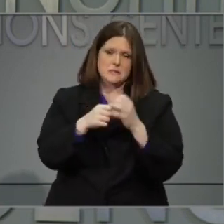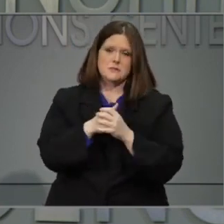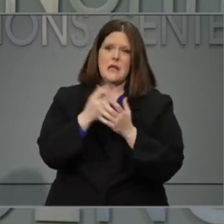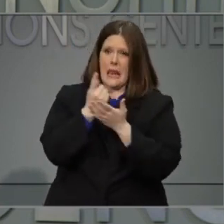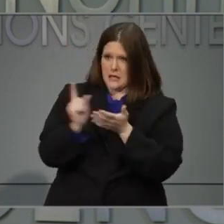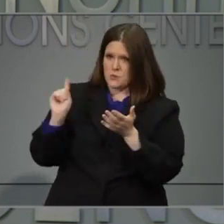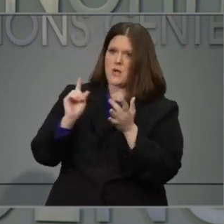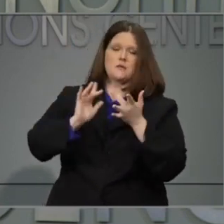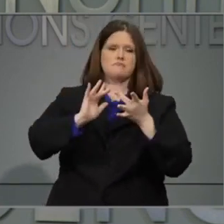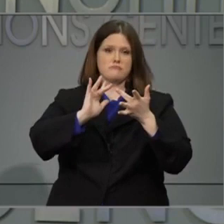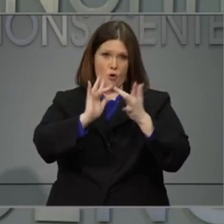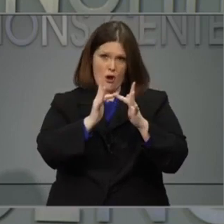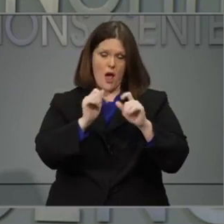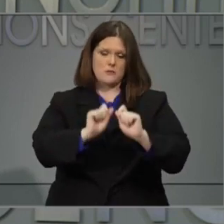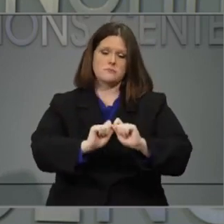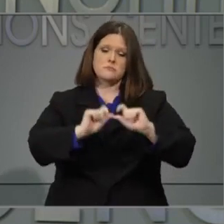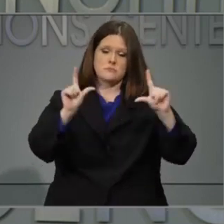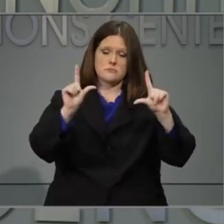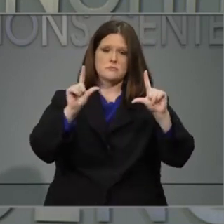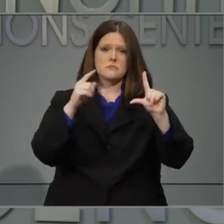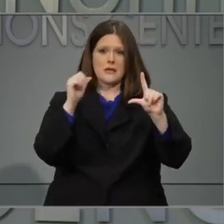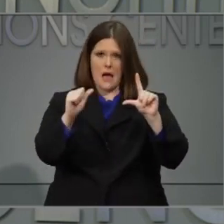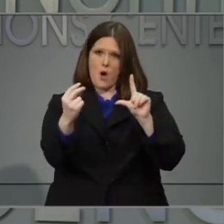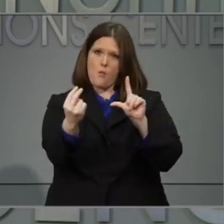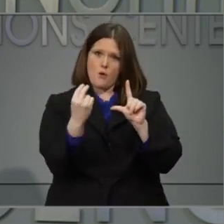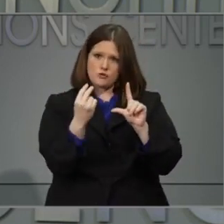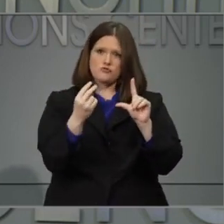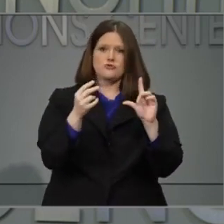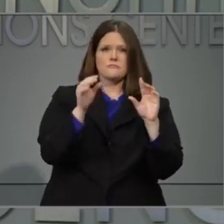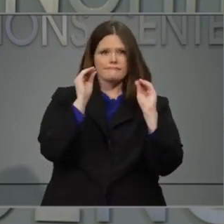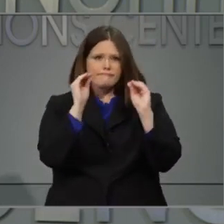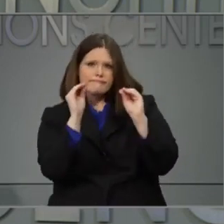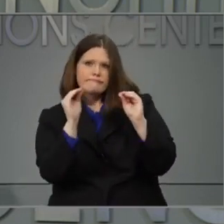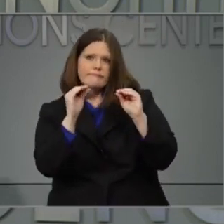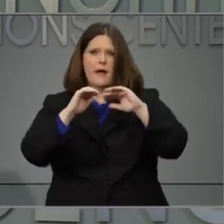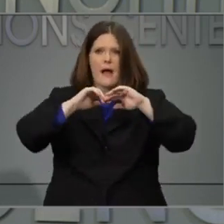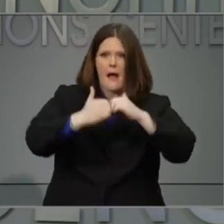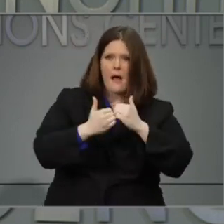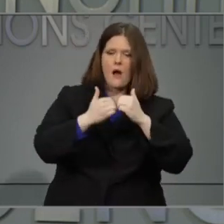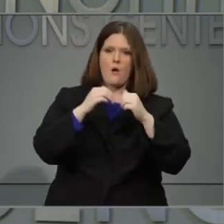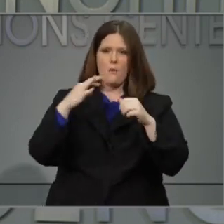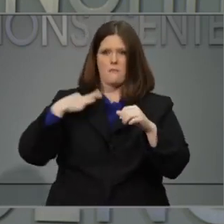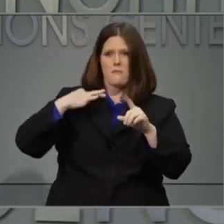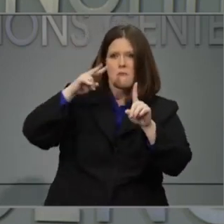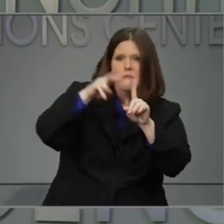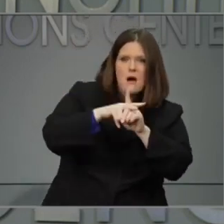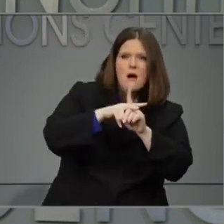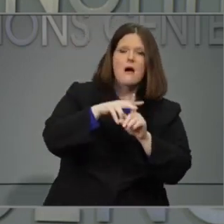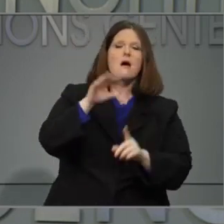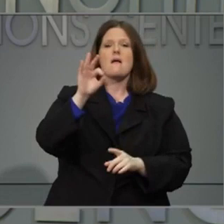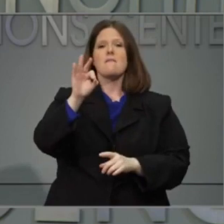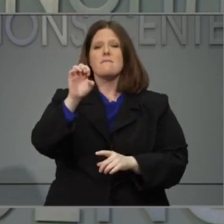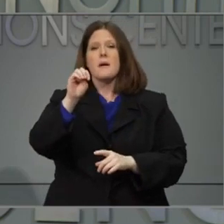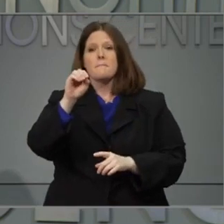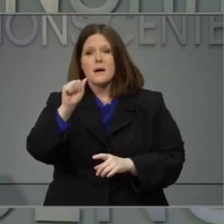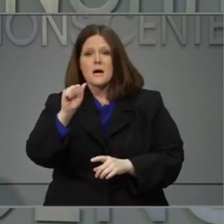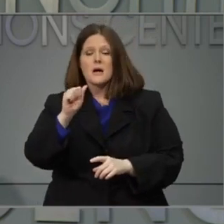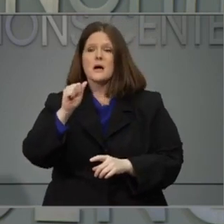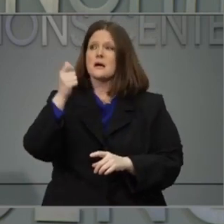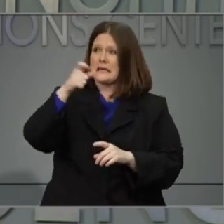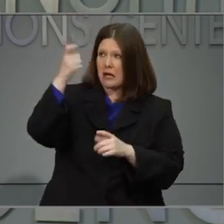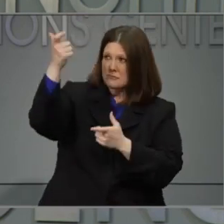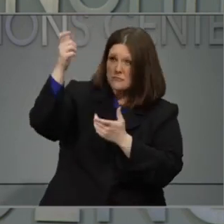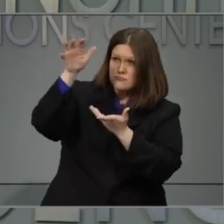sessions for local governments and private nonprofits to educate them on the procedures for applying for FEMA